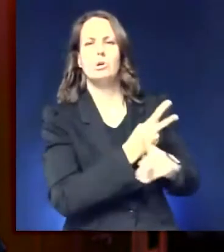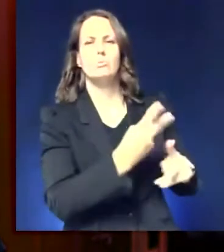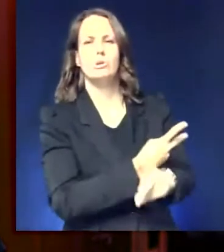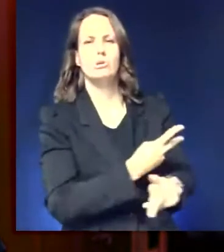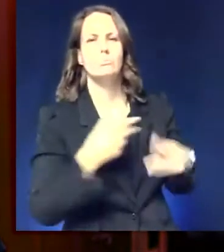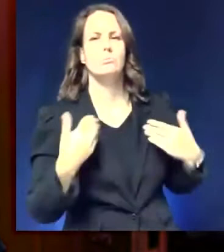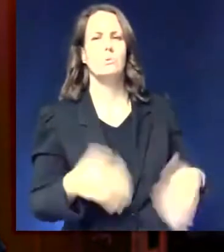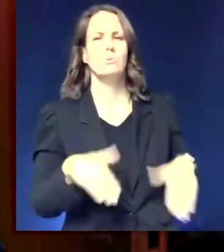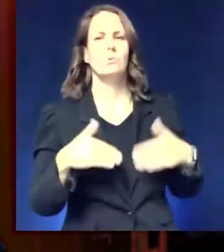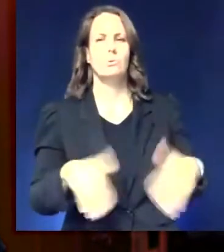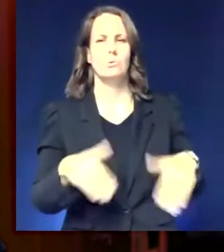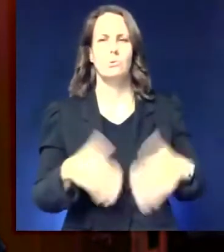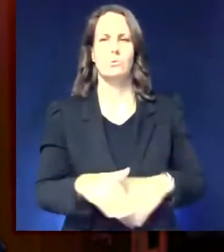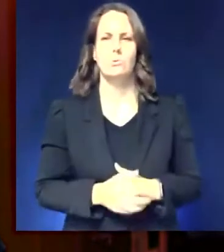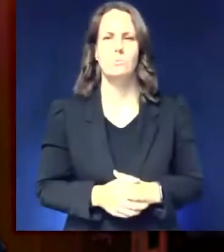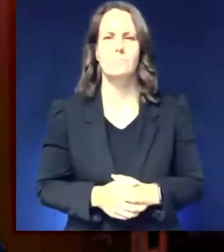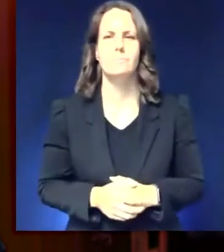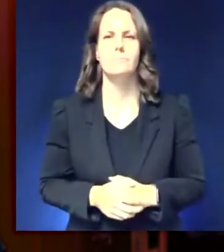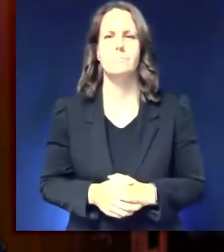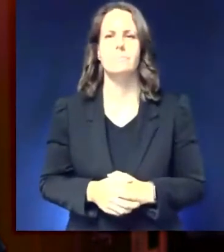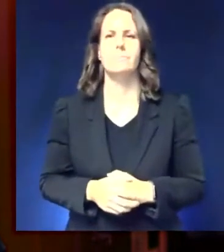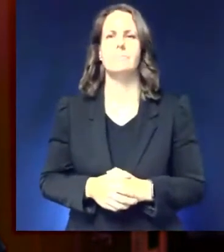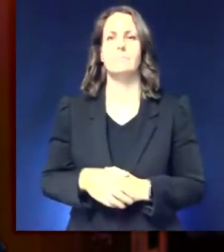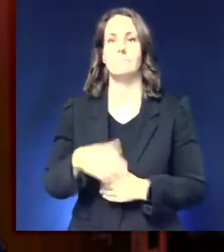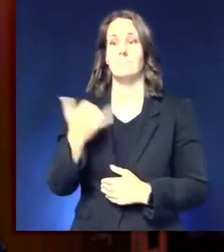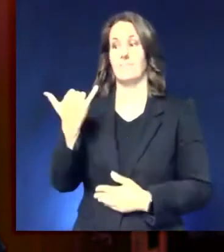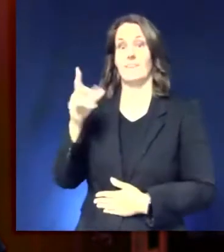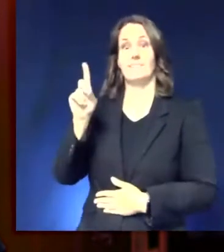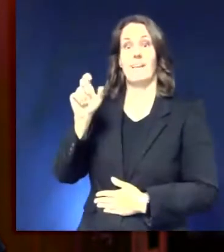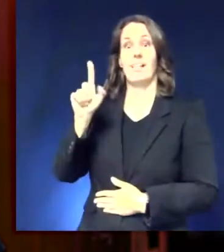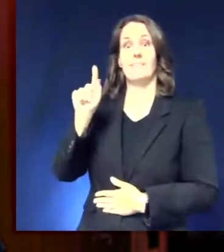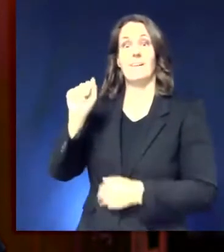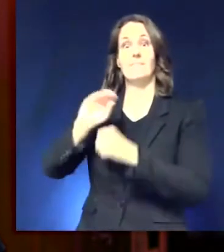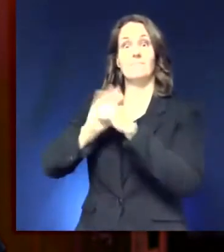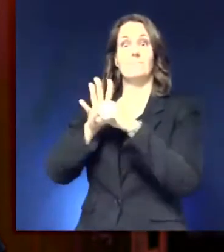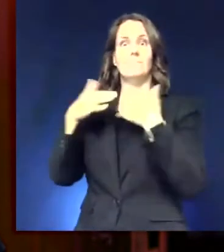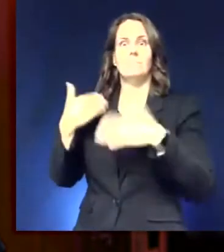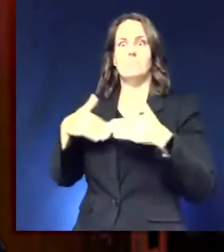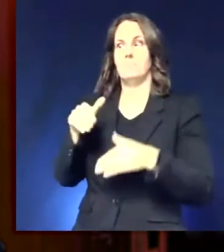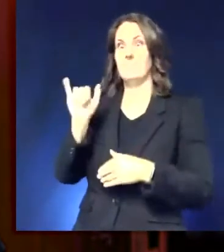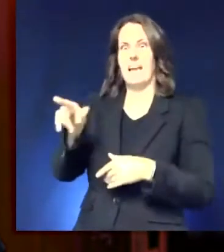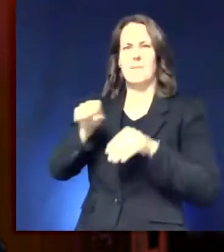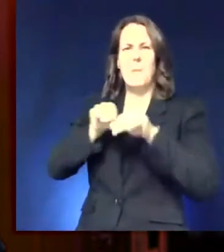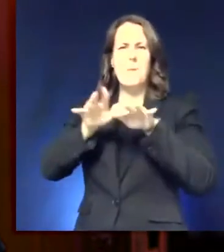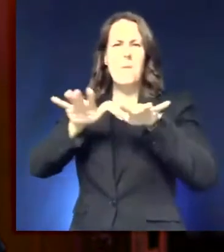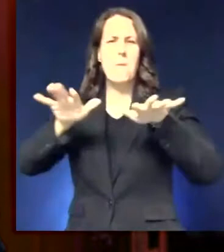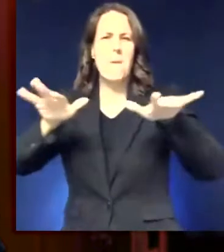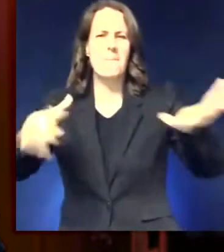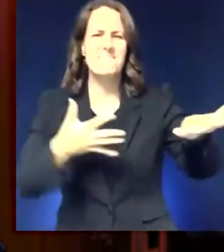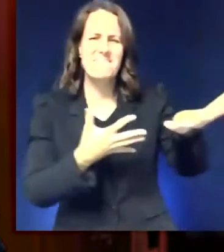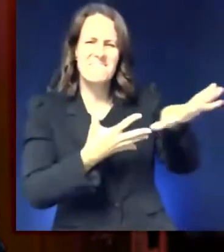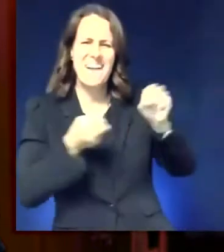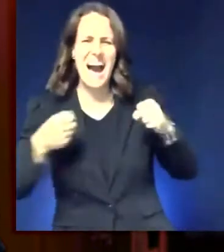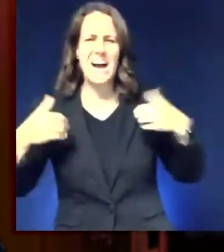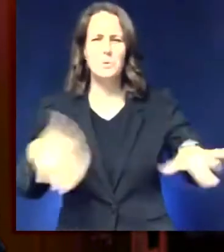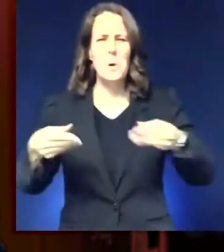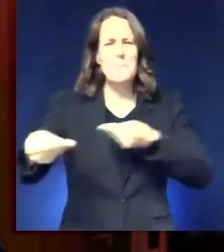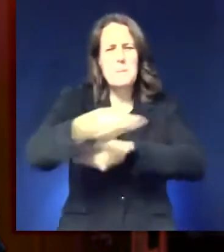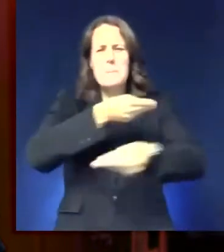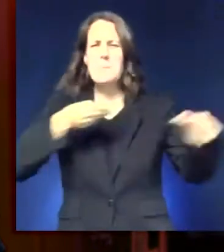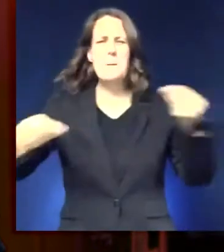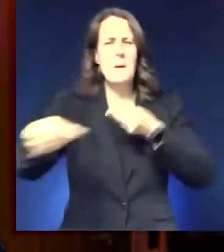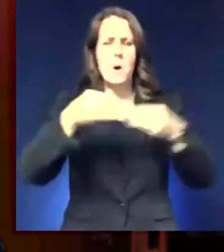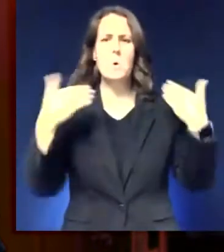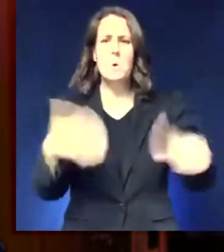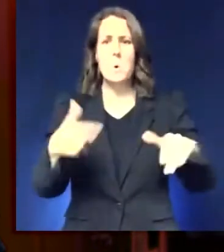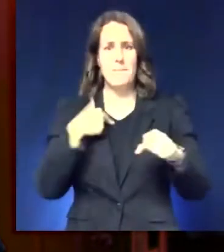virus. We are no longer in the fight against COVID-19. This is now a fight against the Delta variant and all the potential